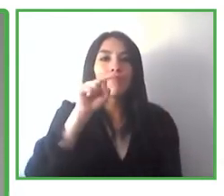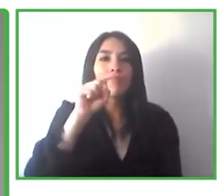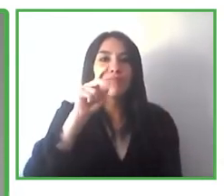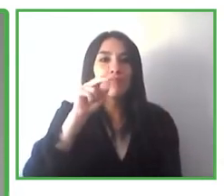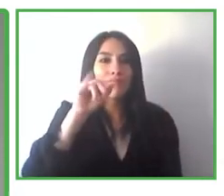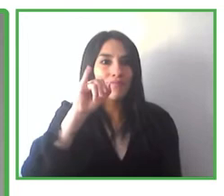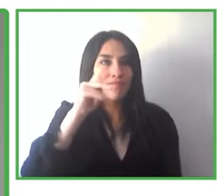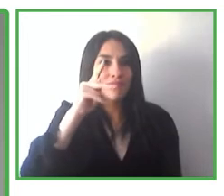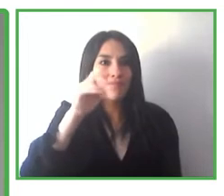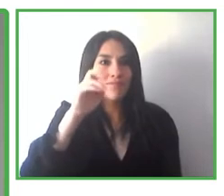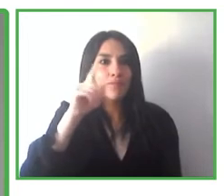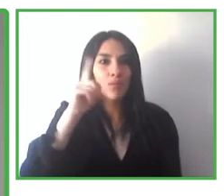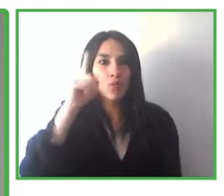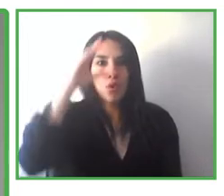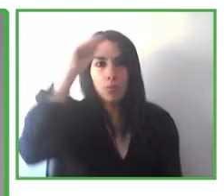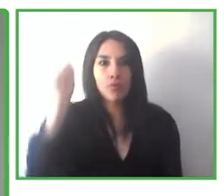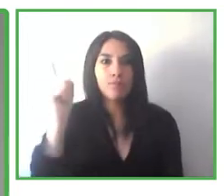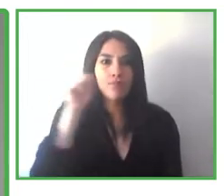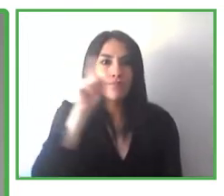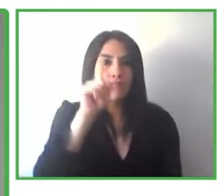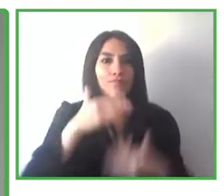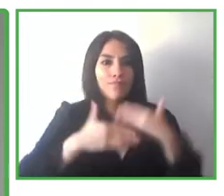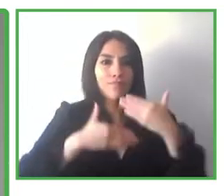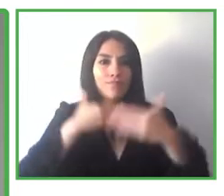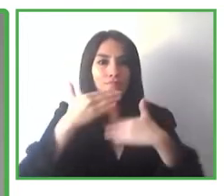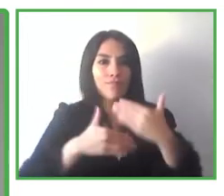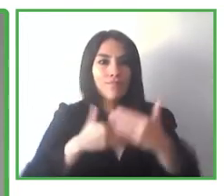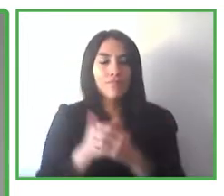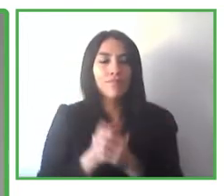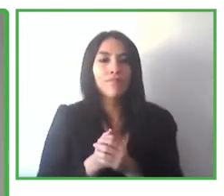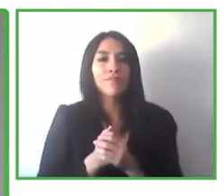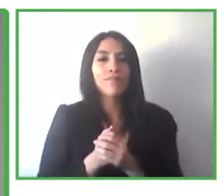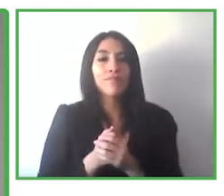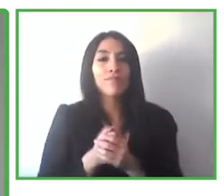from Microsoft, like I said it earlier.